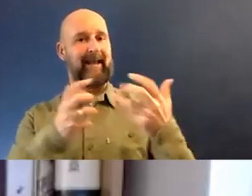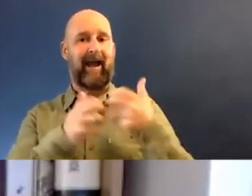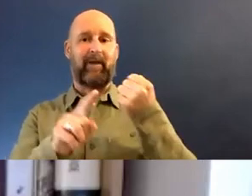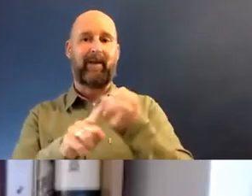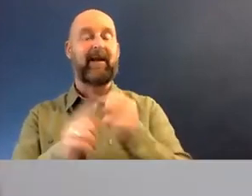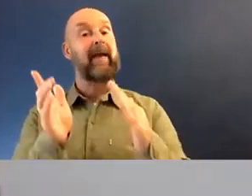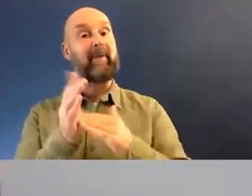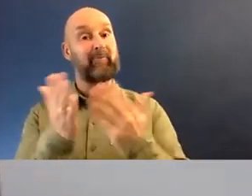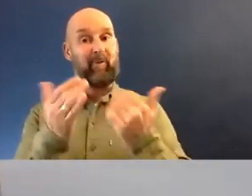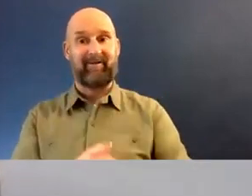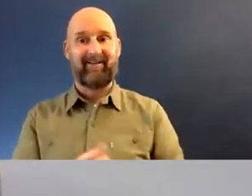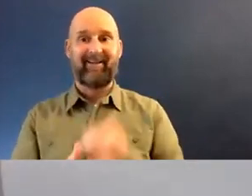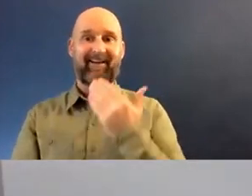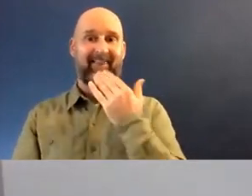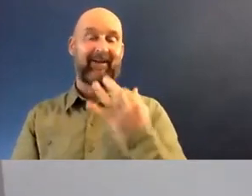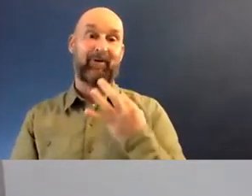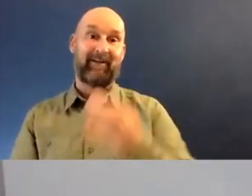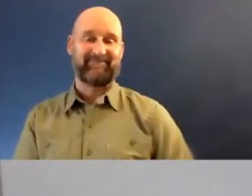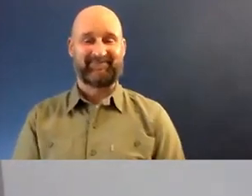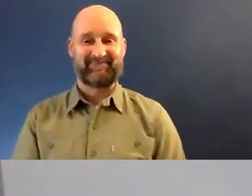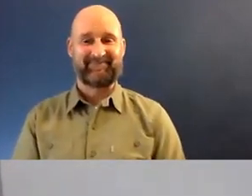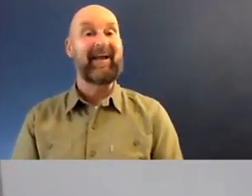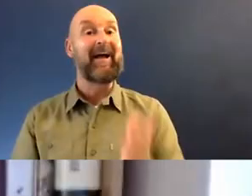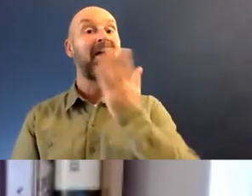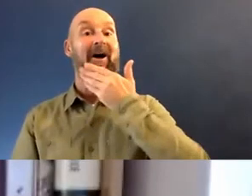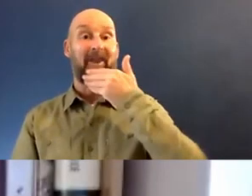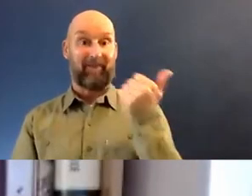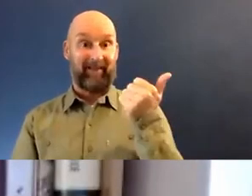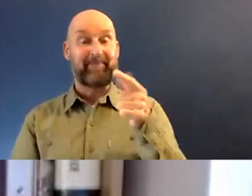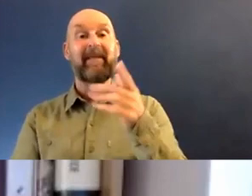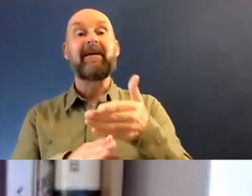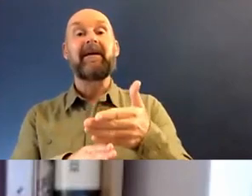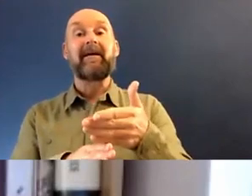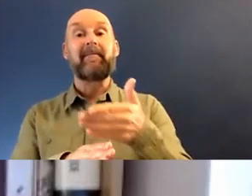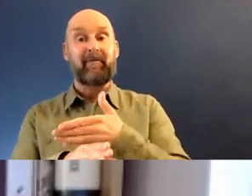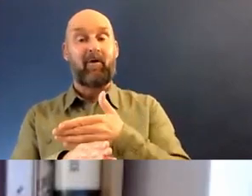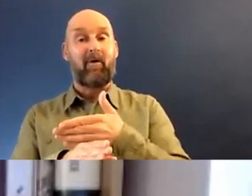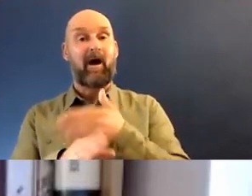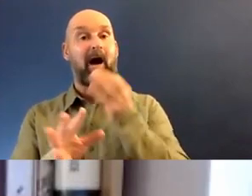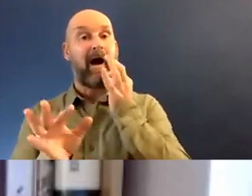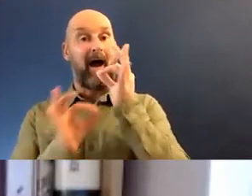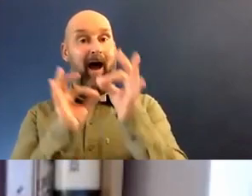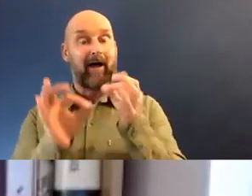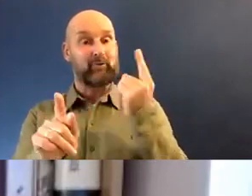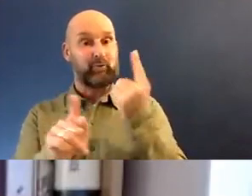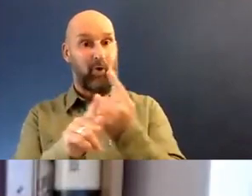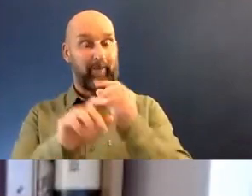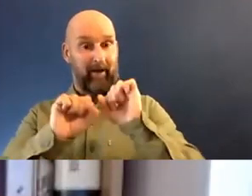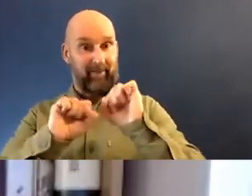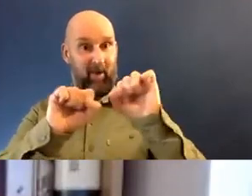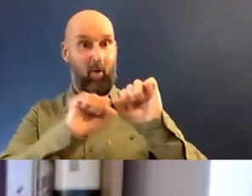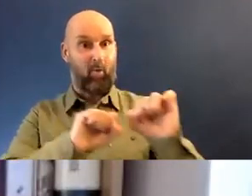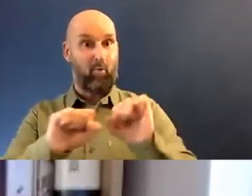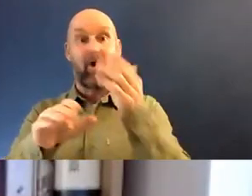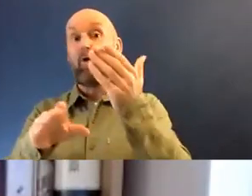very welcome. Thank you so much for having me. Lovely. So before we ask our guests to say a bit about their work one by one,